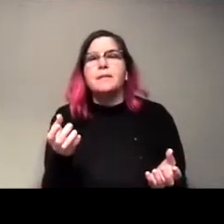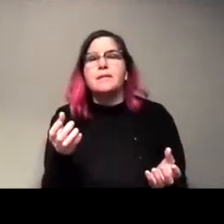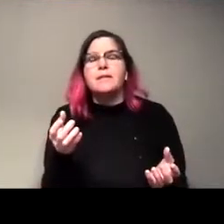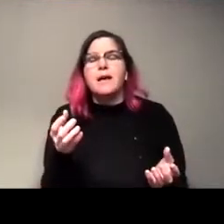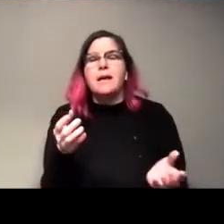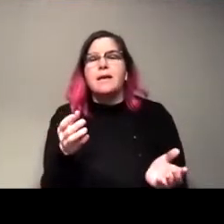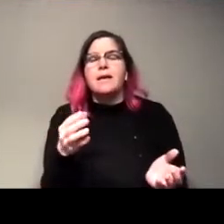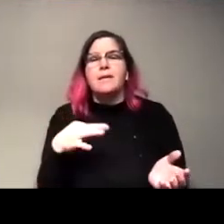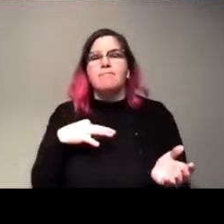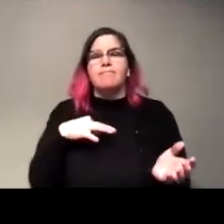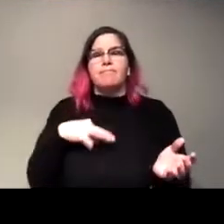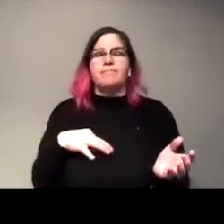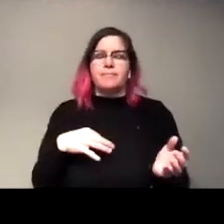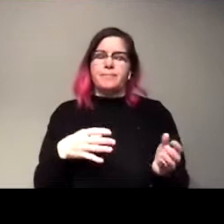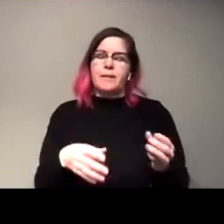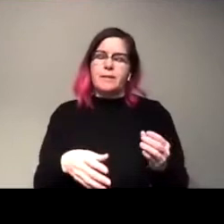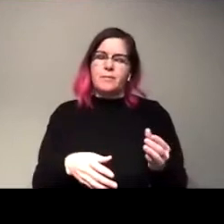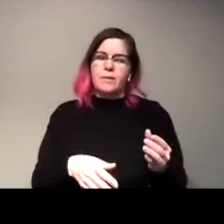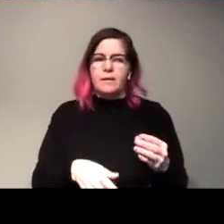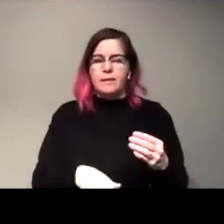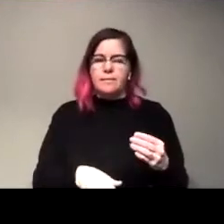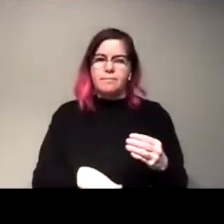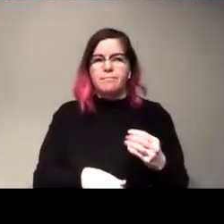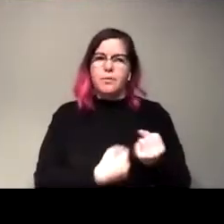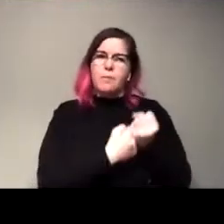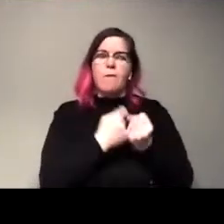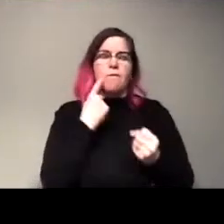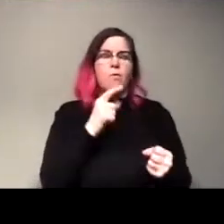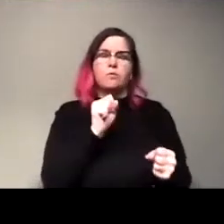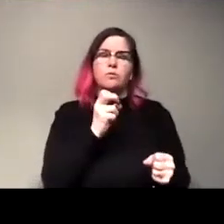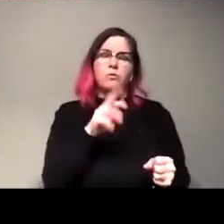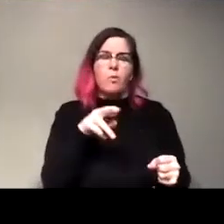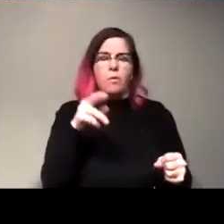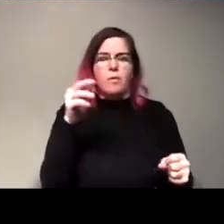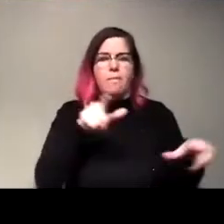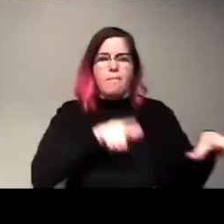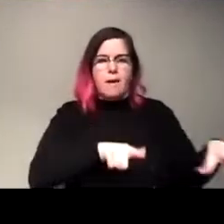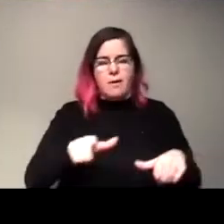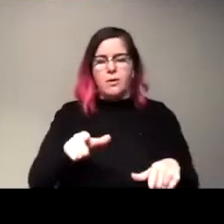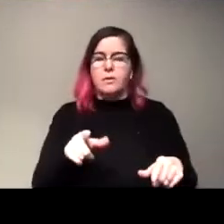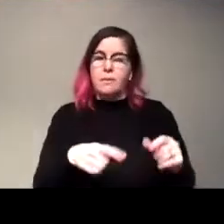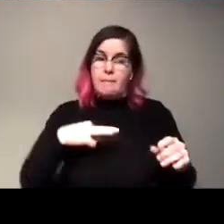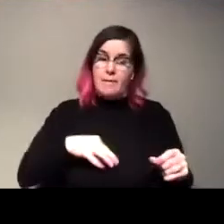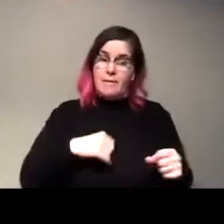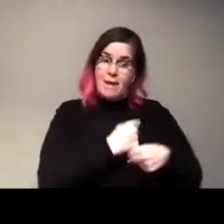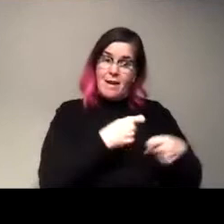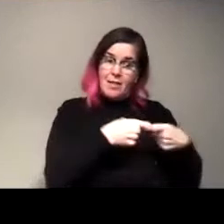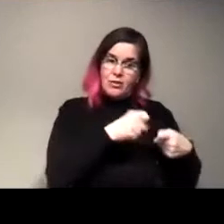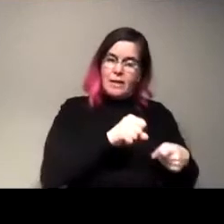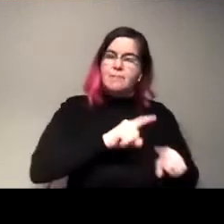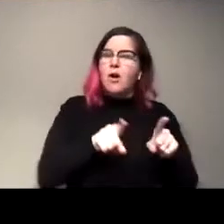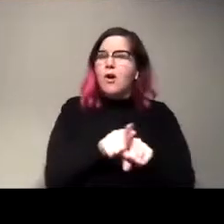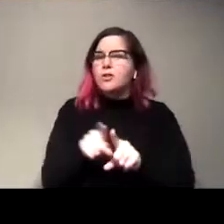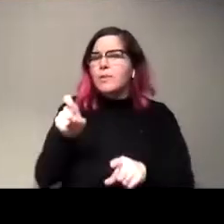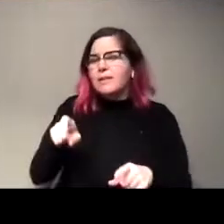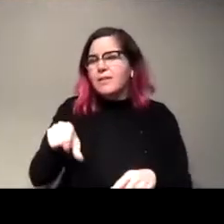like panels, you know, so like, those are important for making electricity, but we also need, um, you know, so we, you know, it's